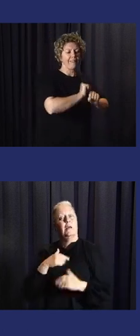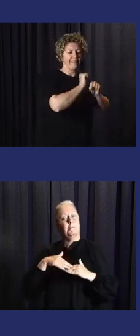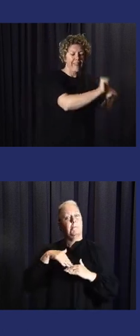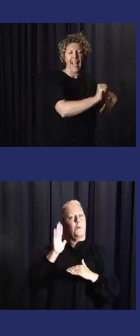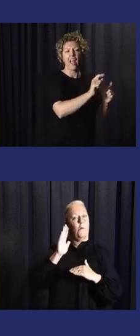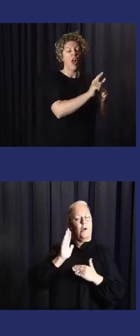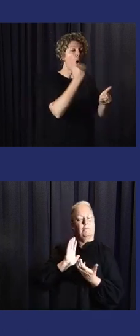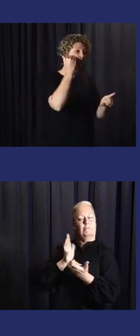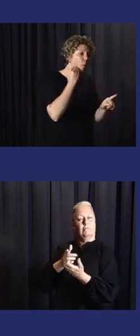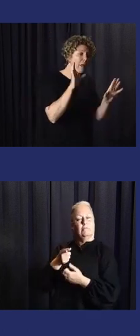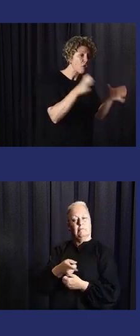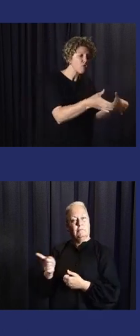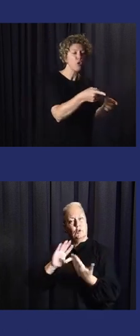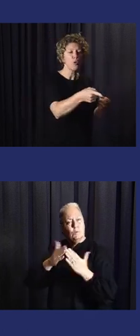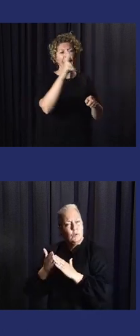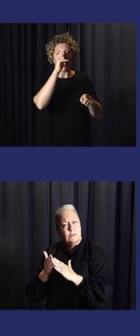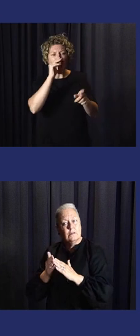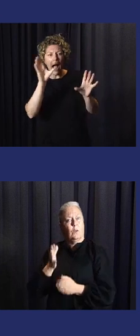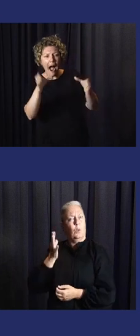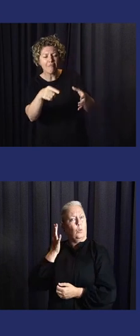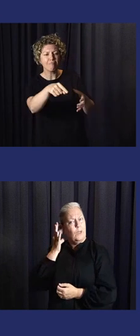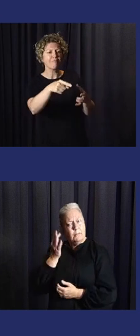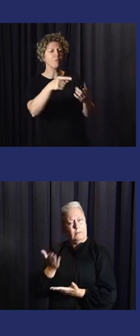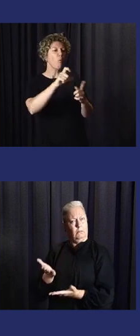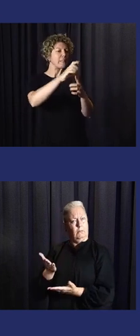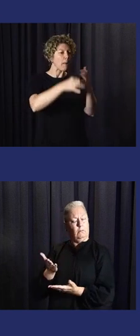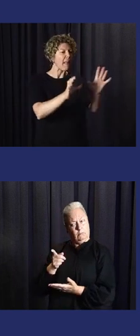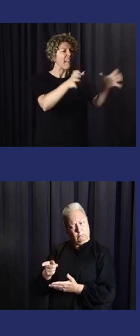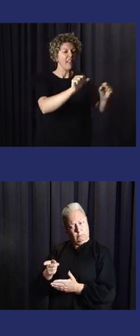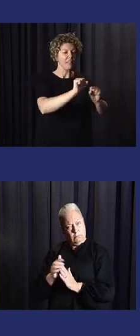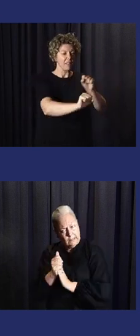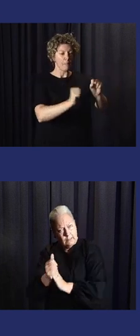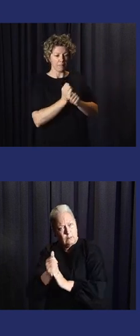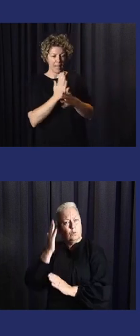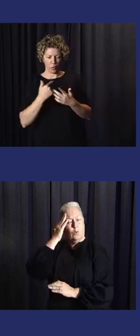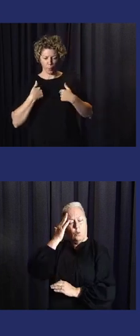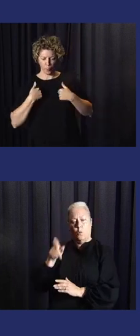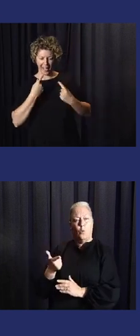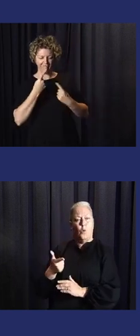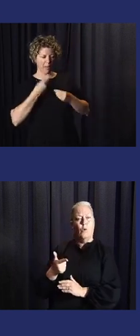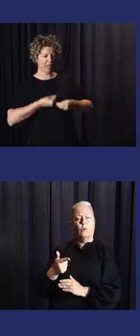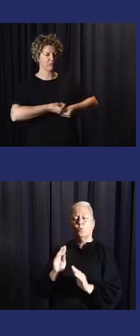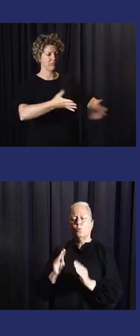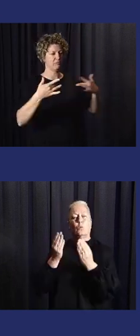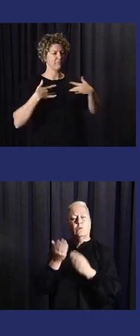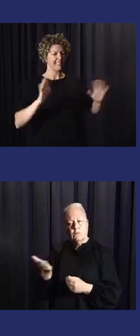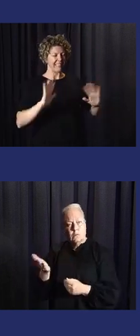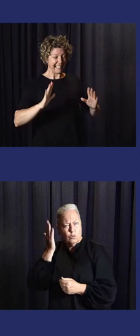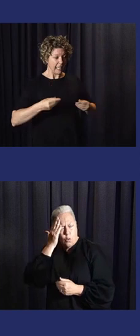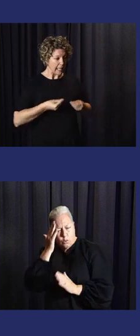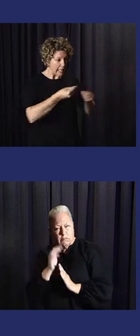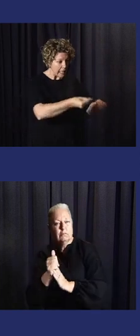we can integrate community-based initiatives, women-led, youth-led initiatives into those processes,